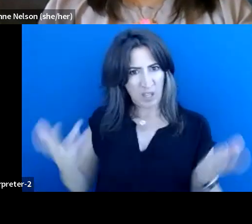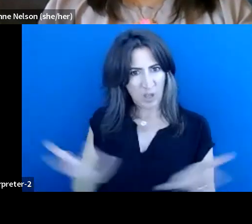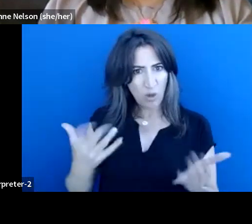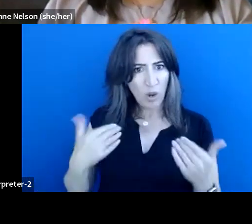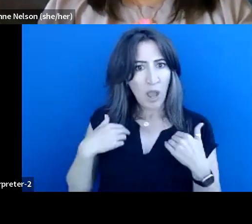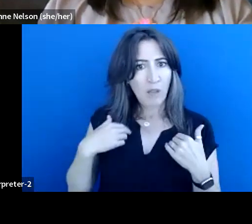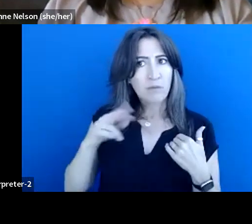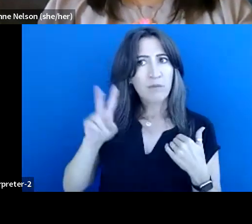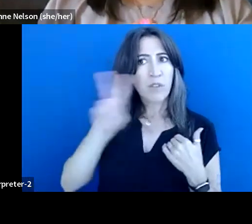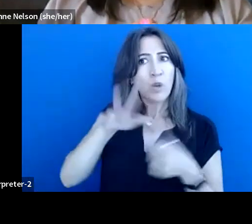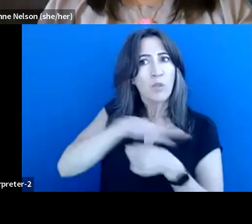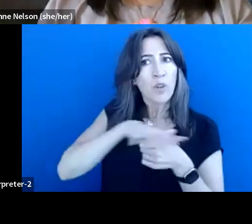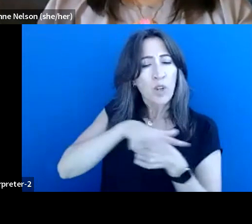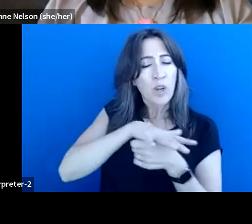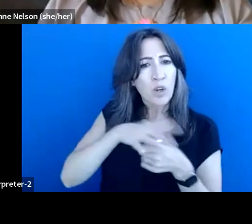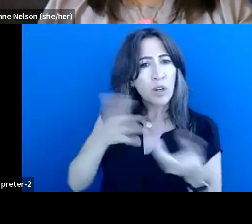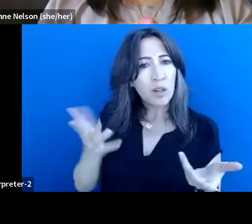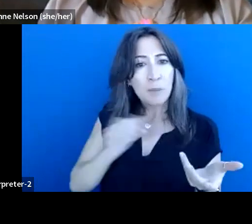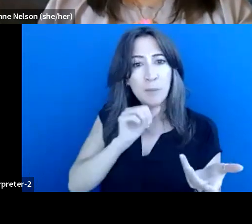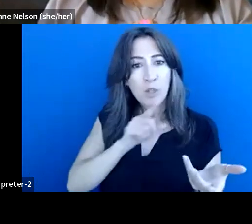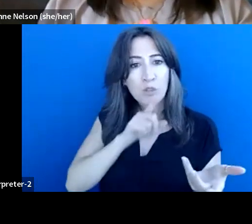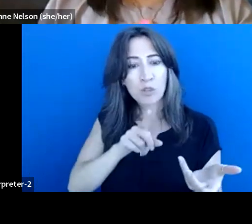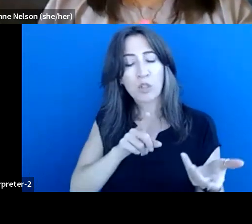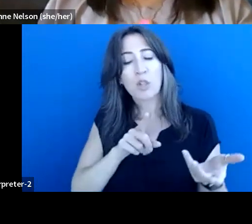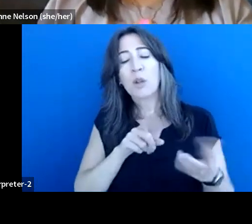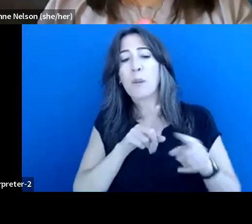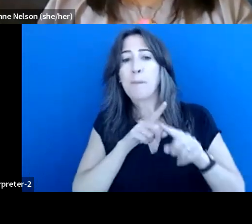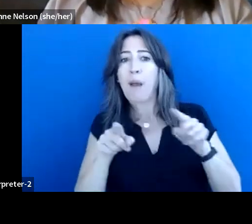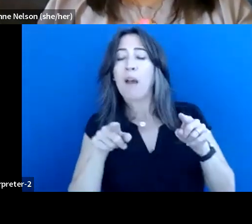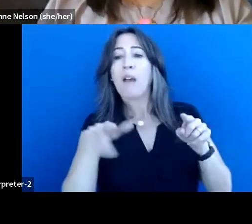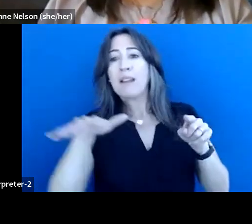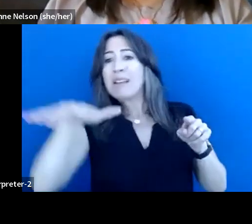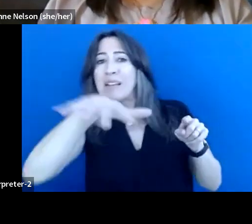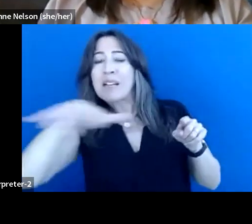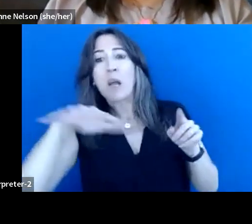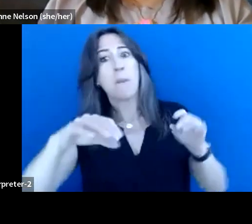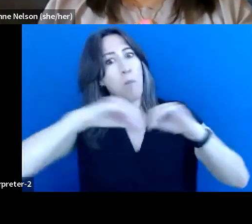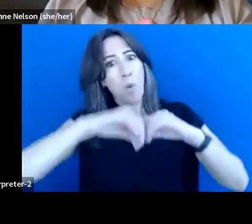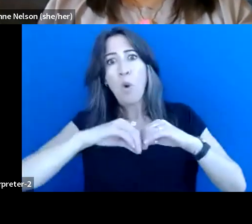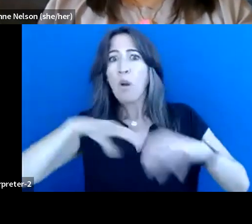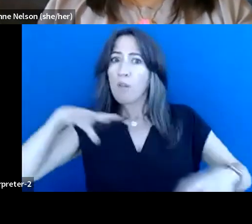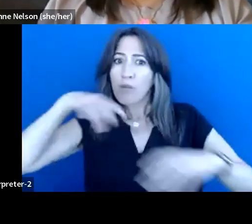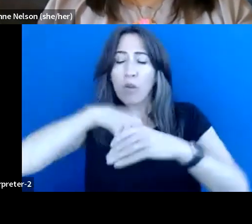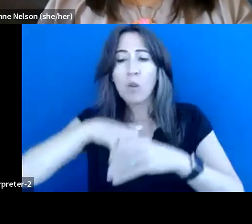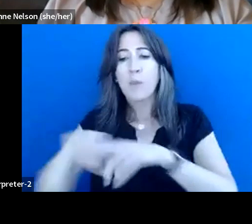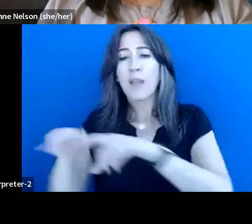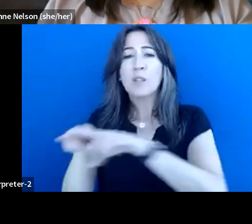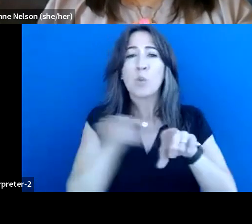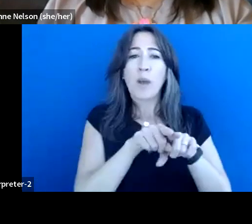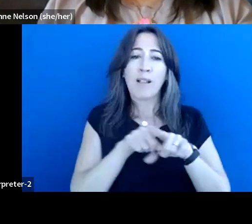uh, connected to the coastal, uh, first nations here in the, in the Southern part. Um, and even the, the fish reconciliation